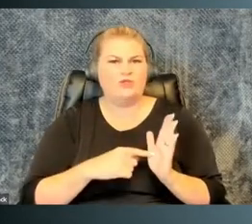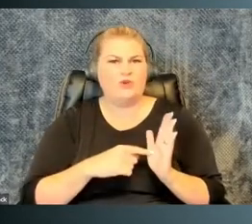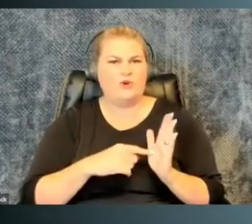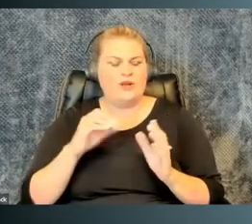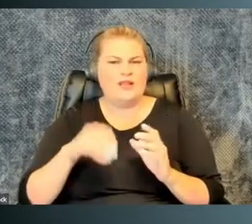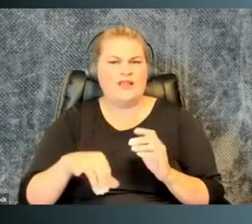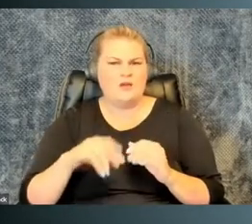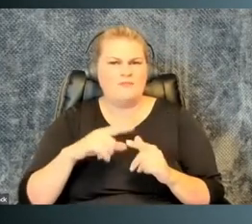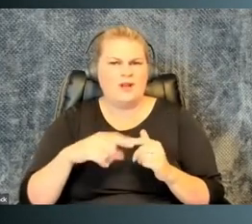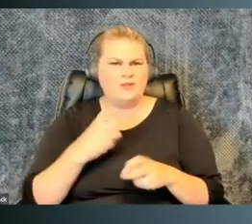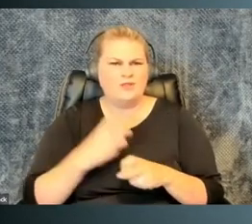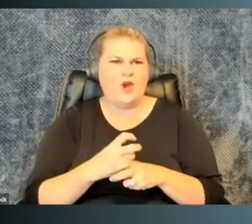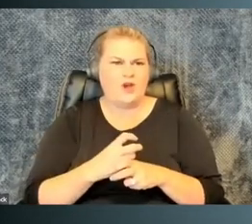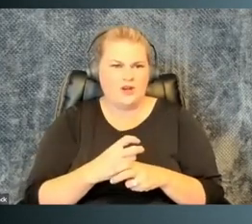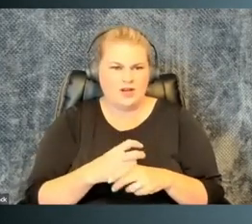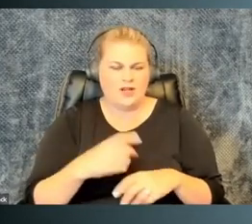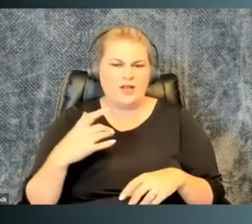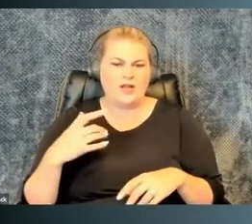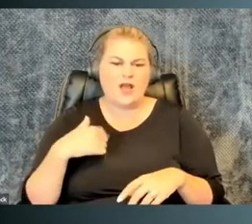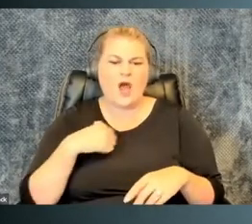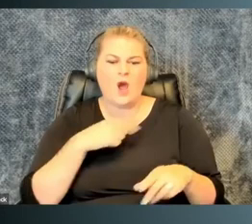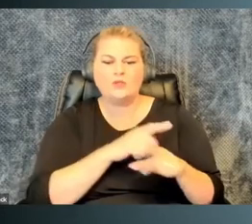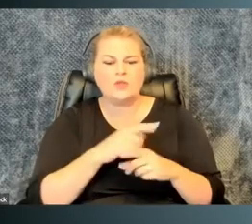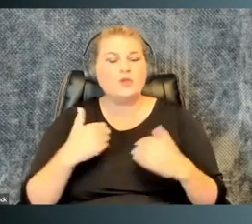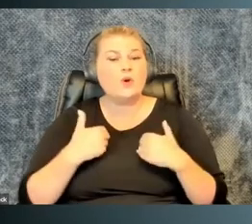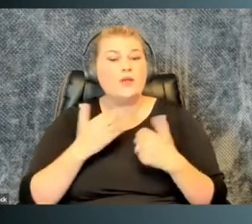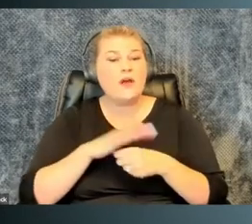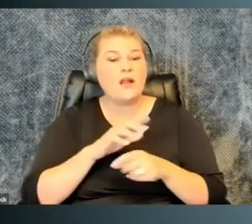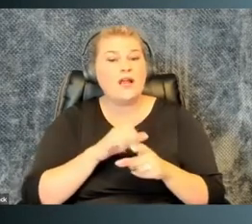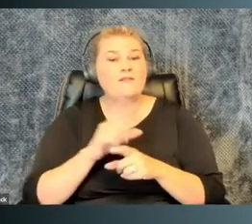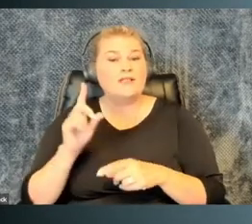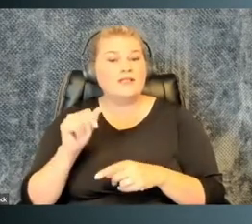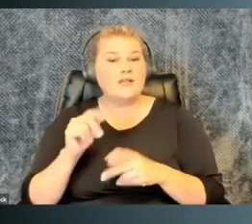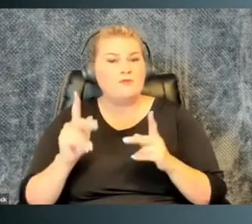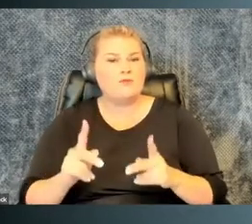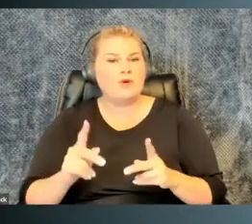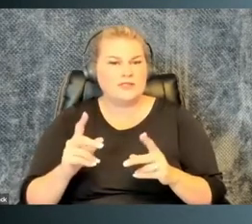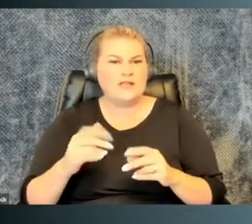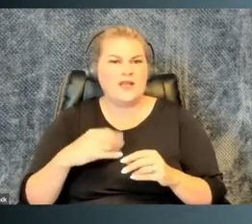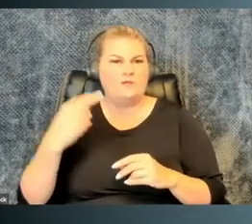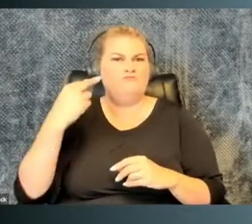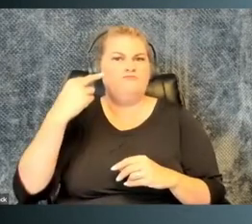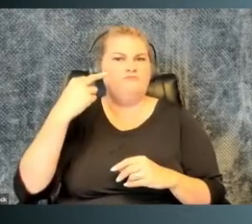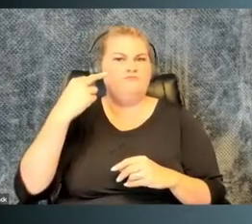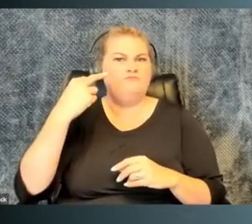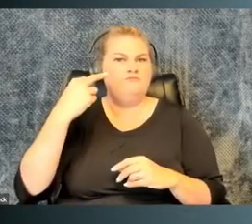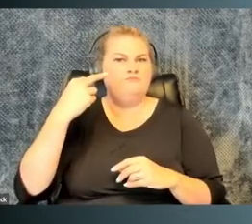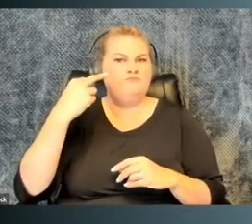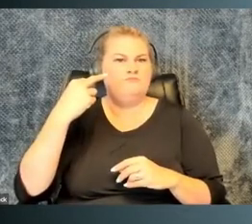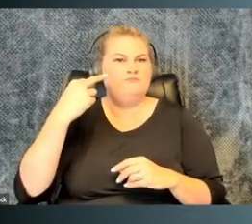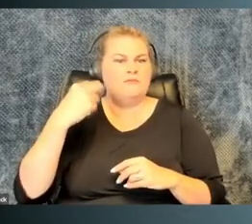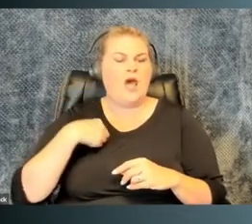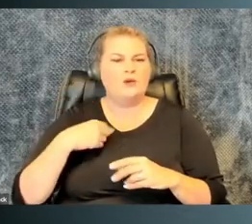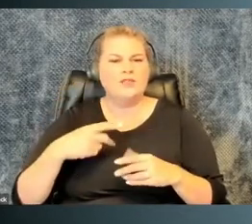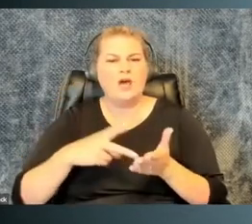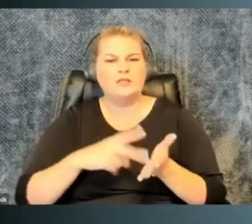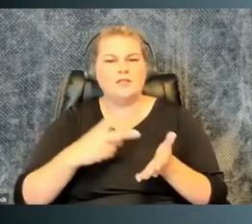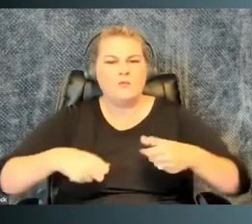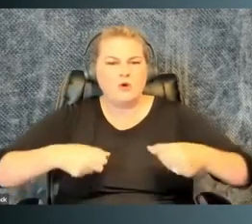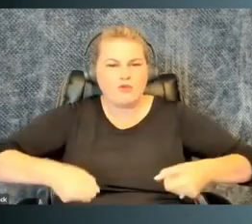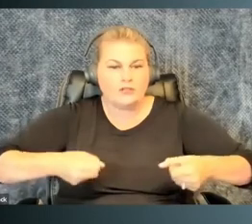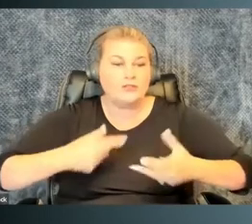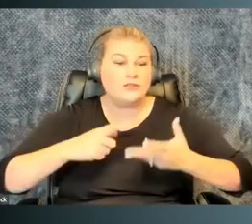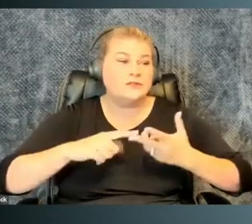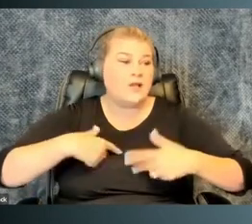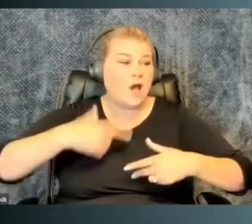The kindness that was shown in that. But it was hard. I was also young enough as a disabled person that I was stared at on campus.